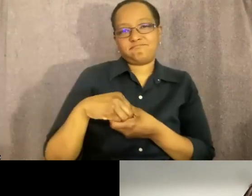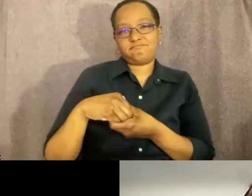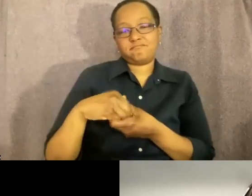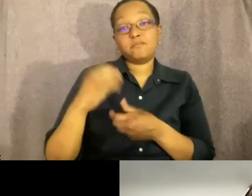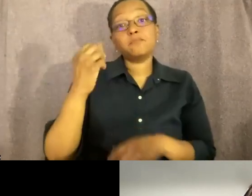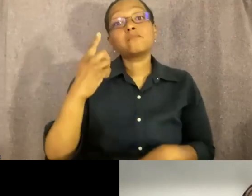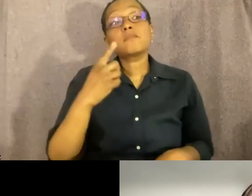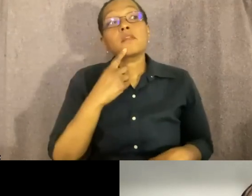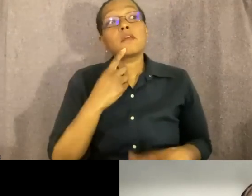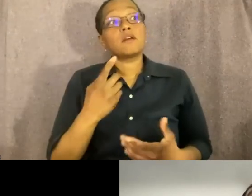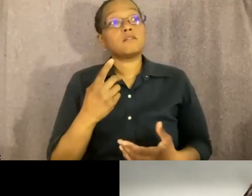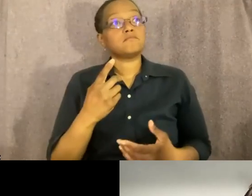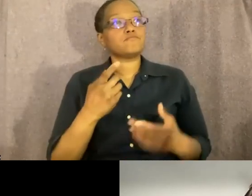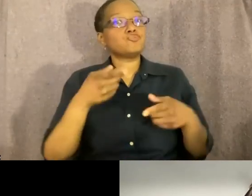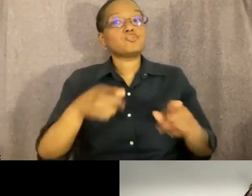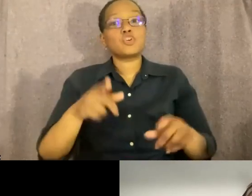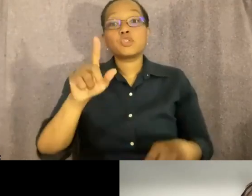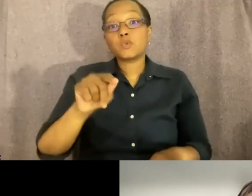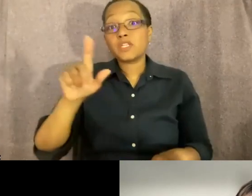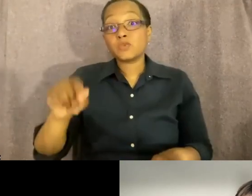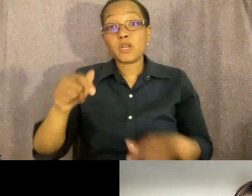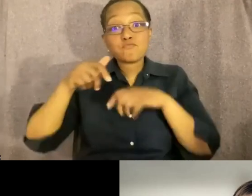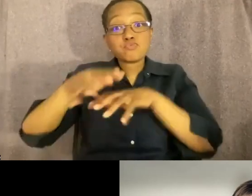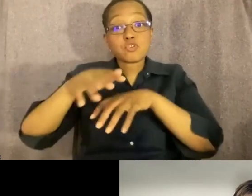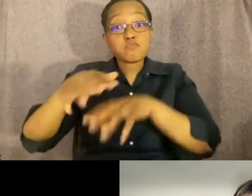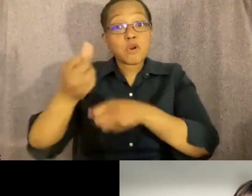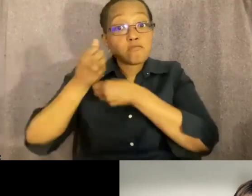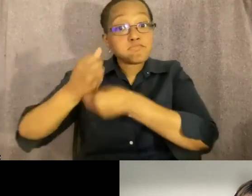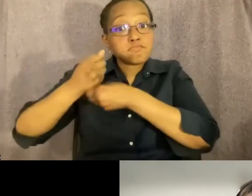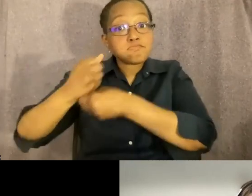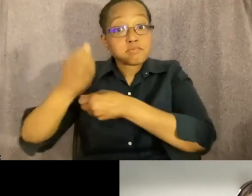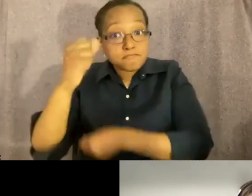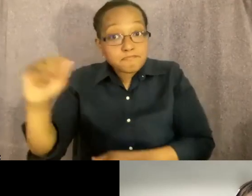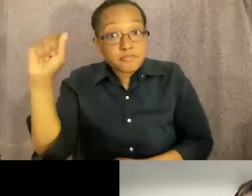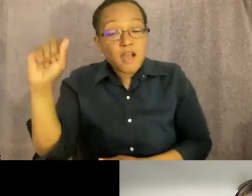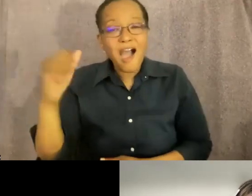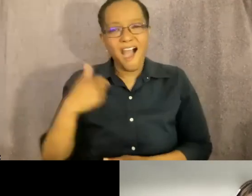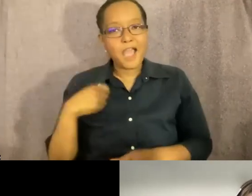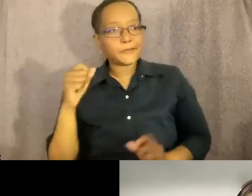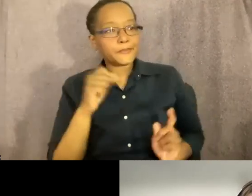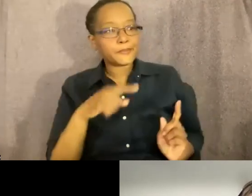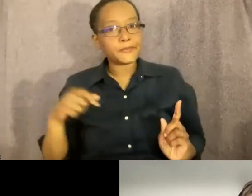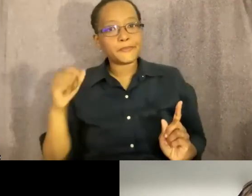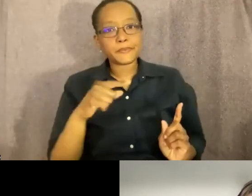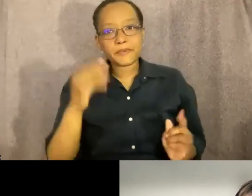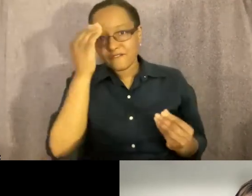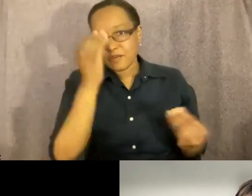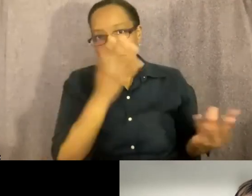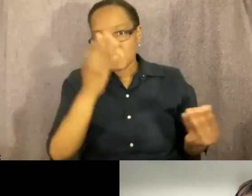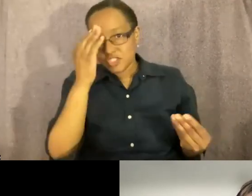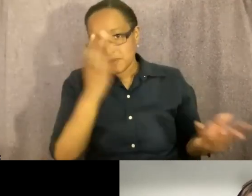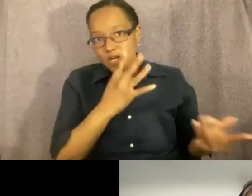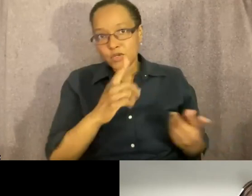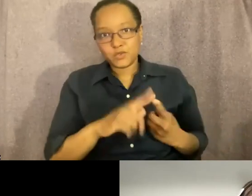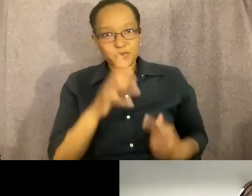all the 2020 protests, I kept sending them these little things, information through account,